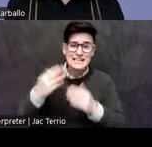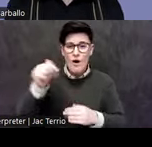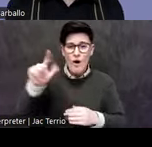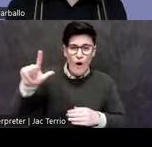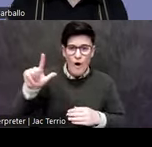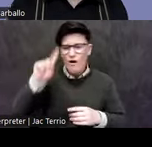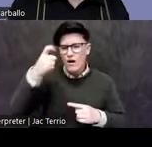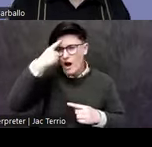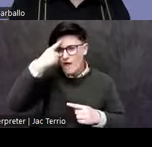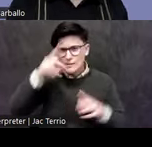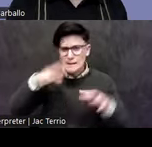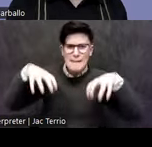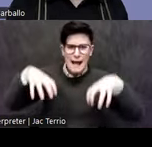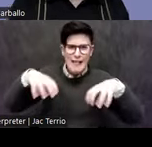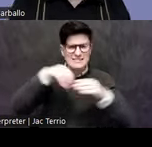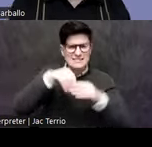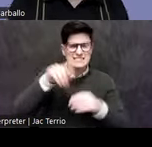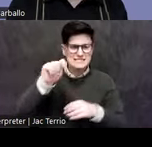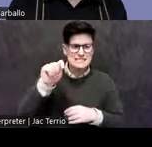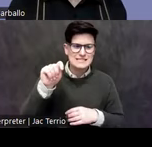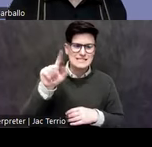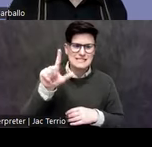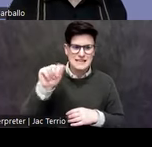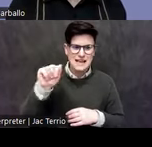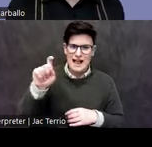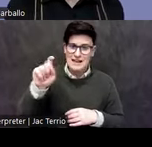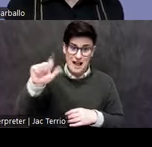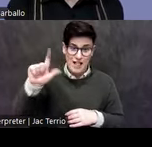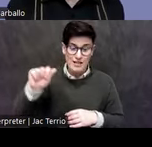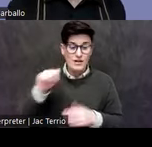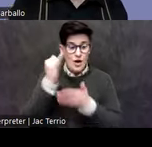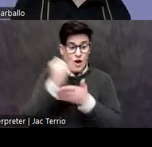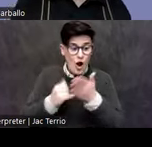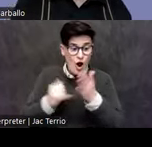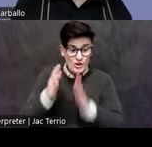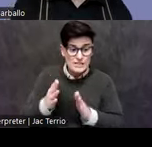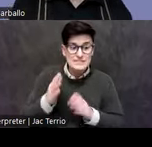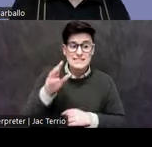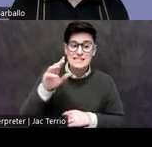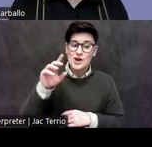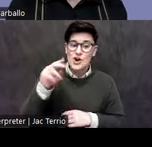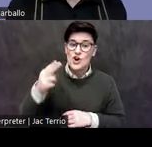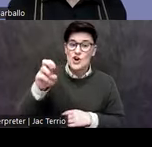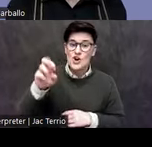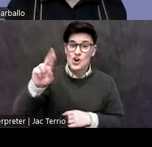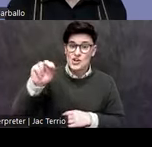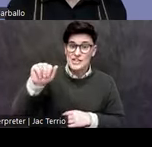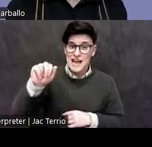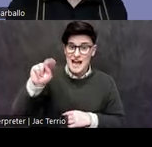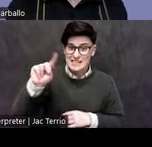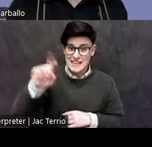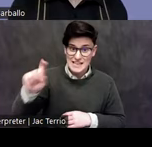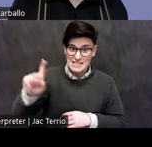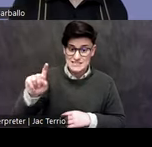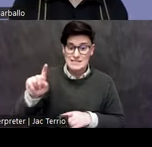in Tlaxcala. The artist was named Desiderio Hernandez Sochitiotzin, and I